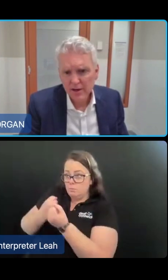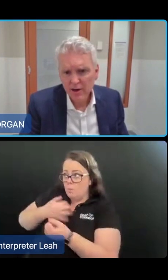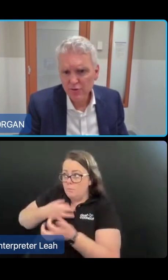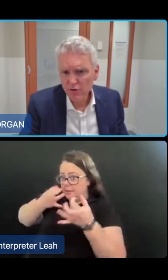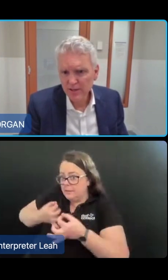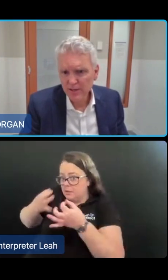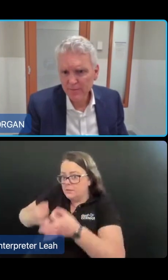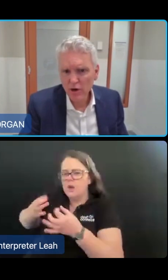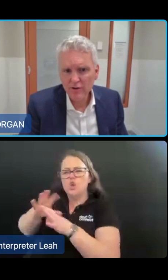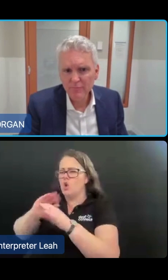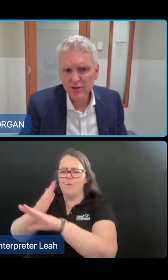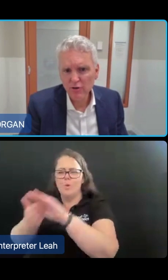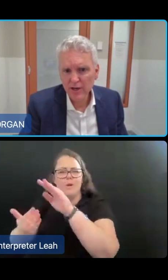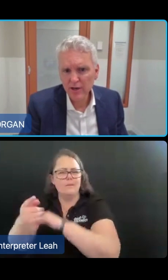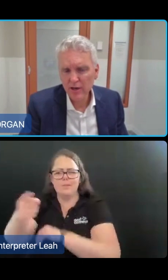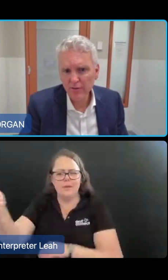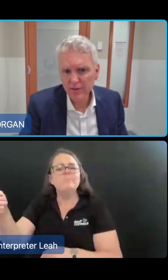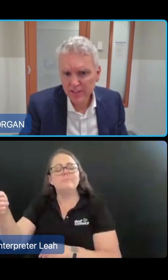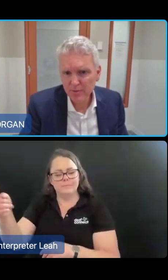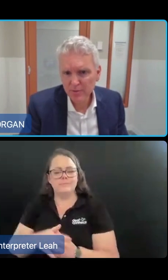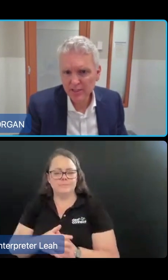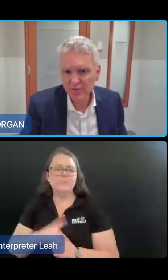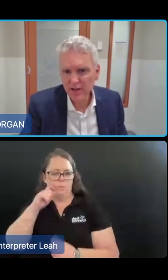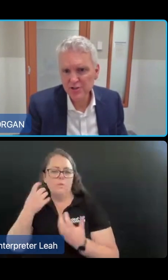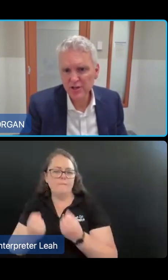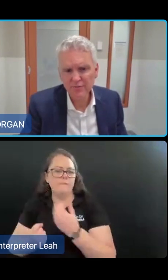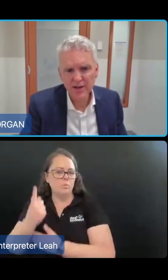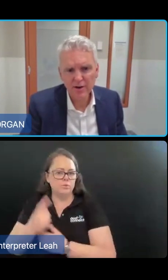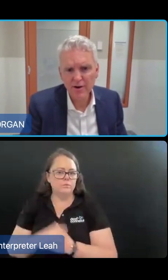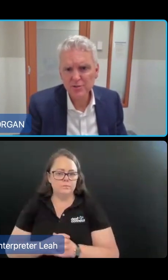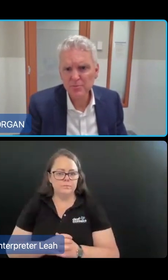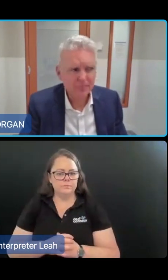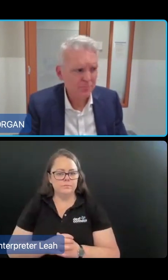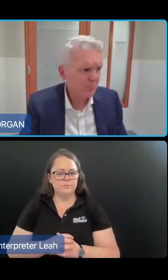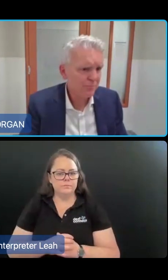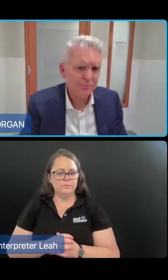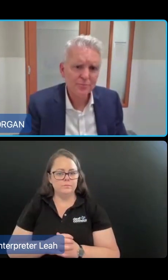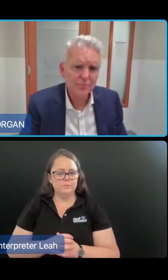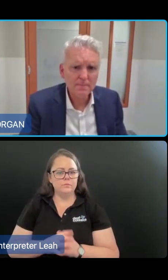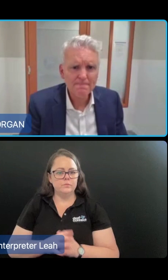So I'll now go through some of the work we've been doing on the assessment classification and funding arrangements.